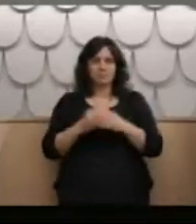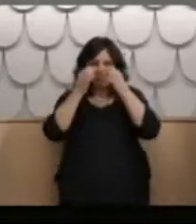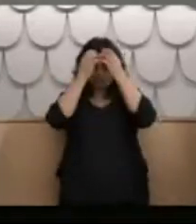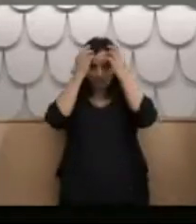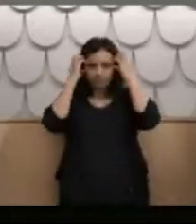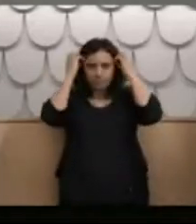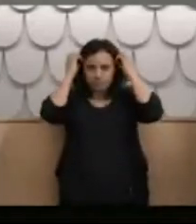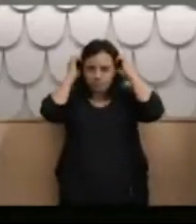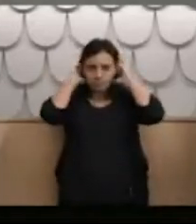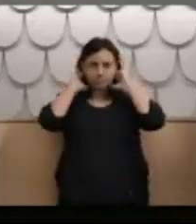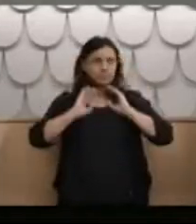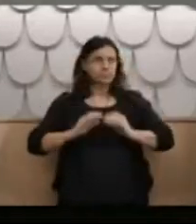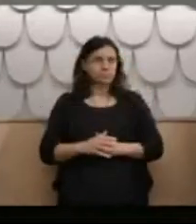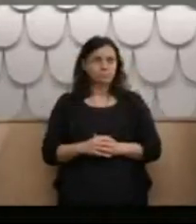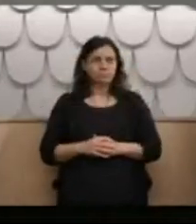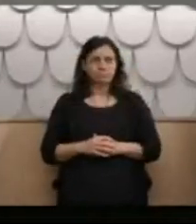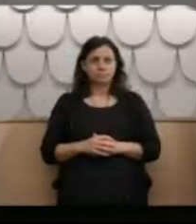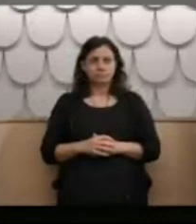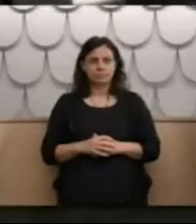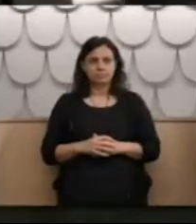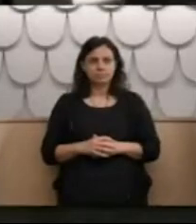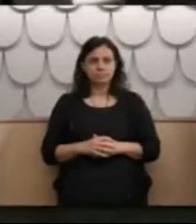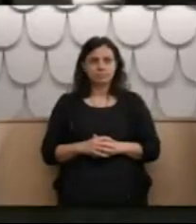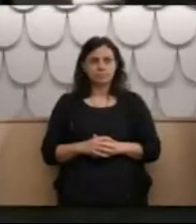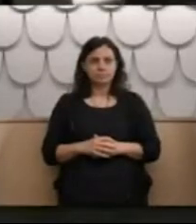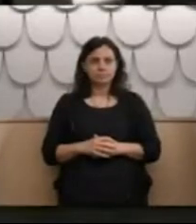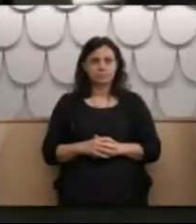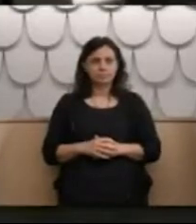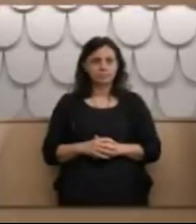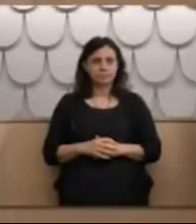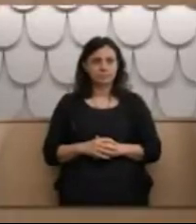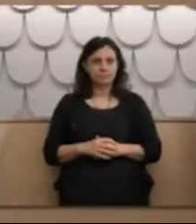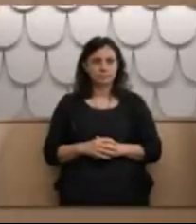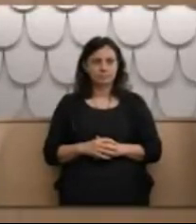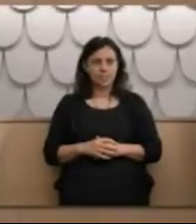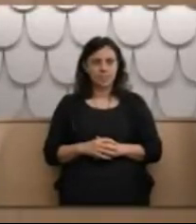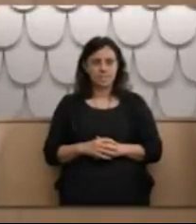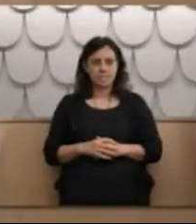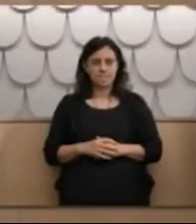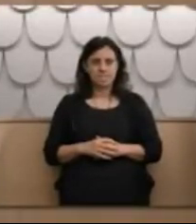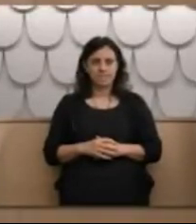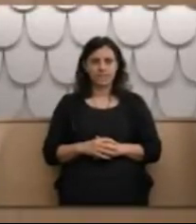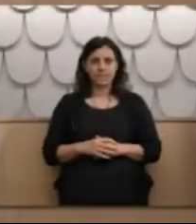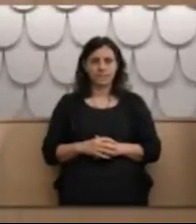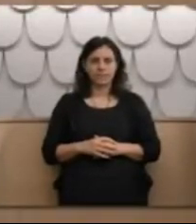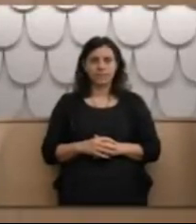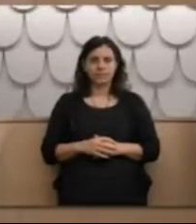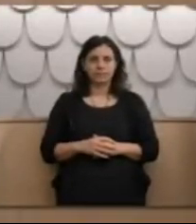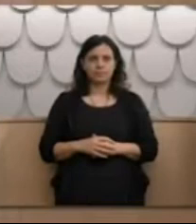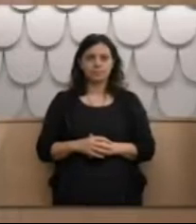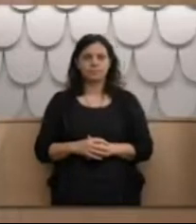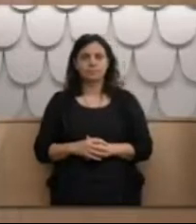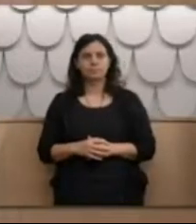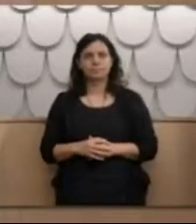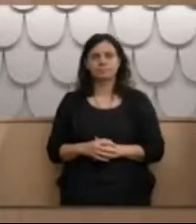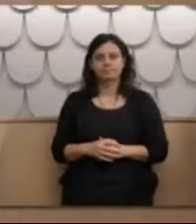We need to turn your microphone on I think. That's better. Yeah. your microphone on? Yep. Great. Okay,